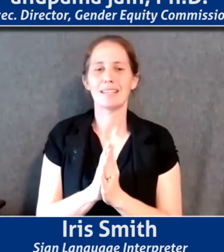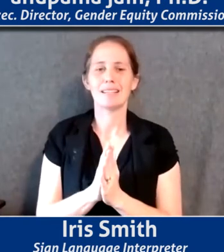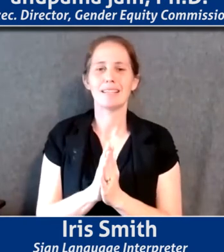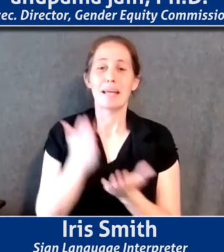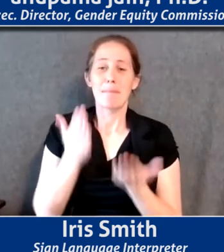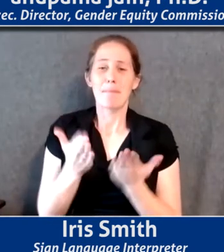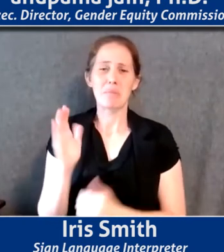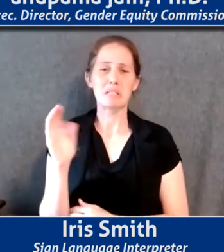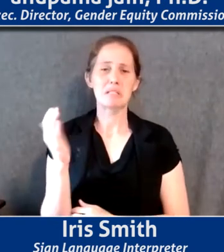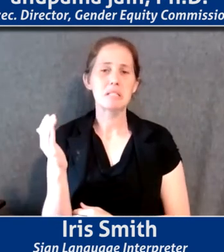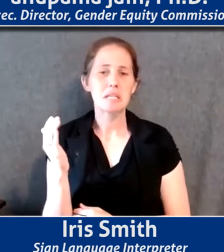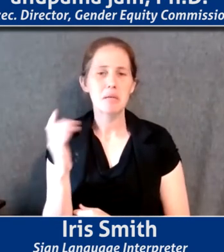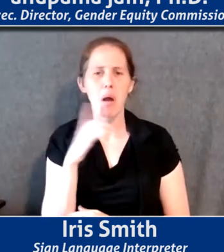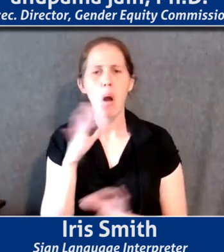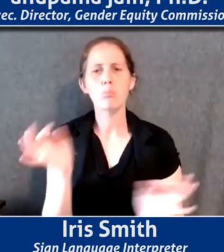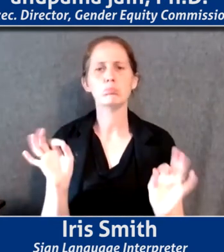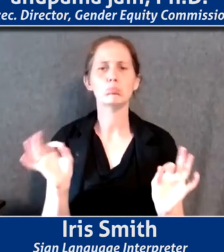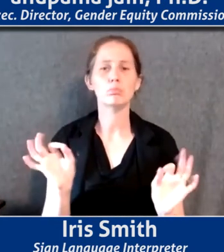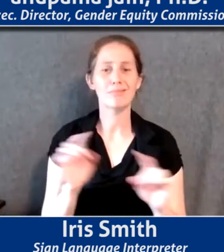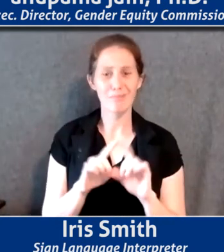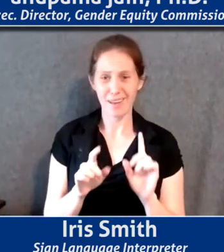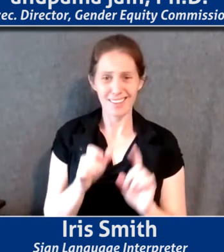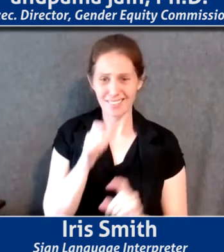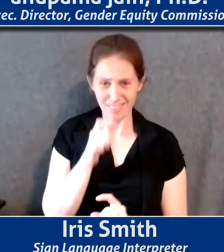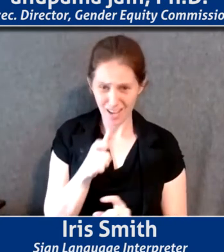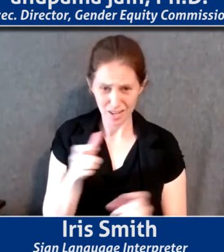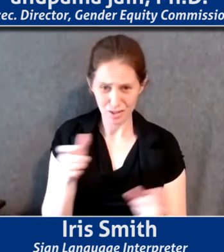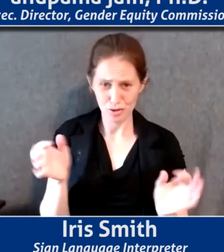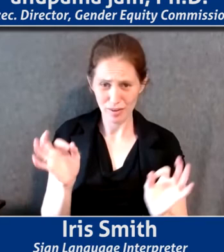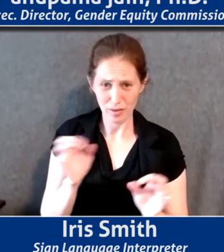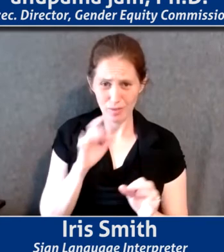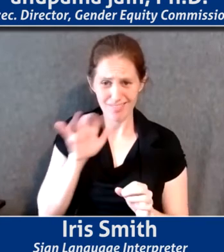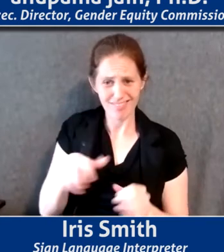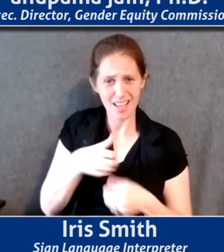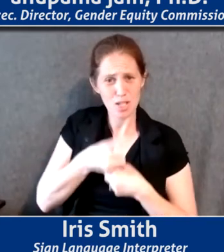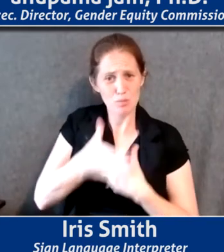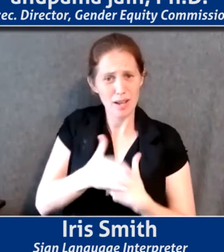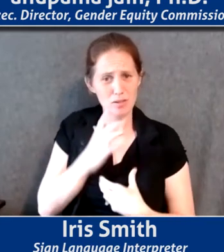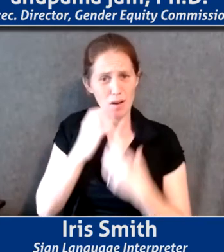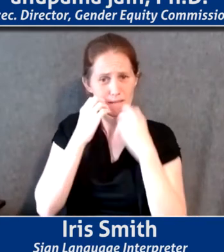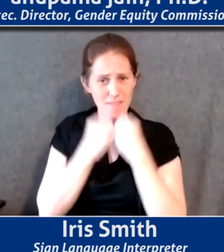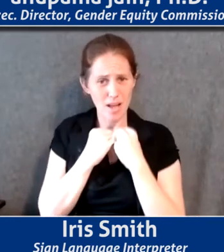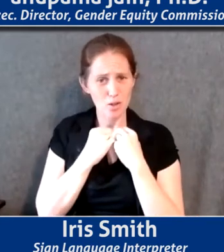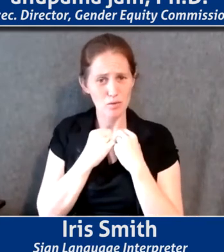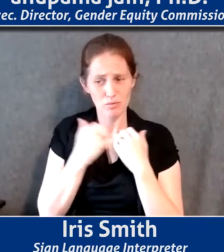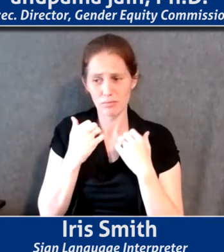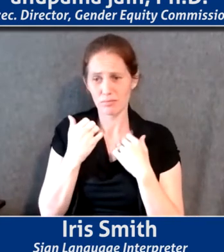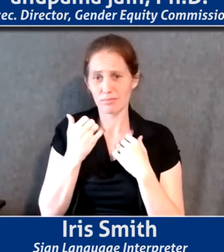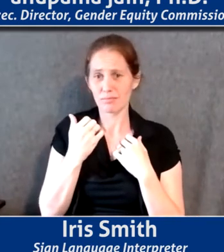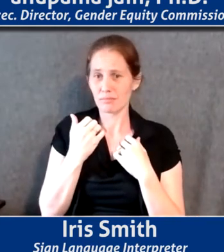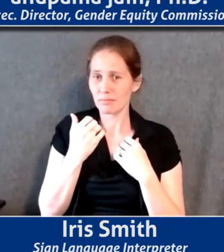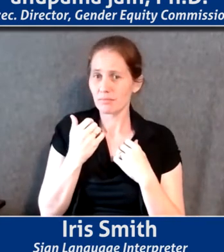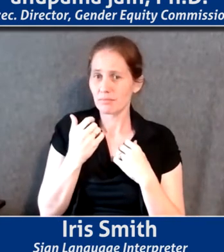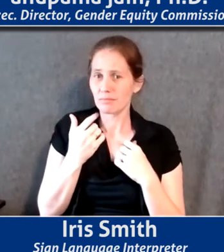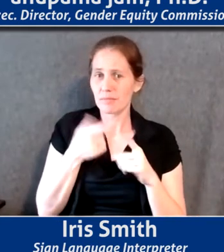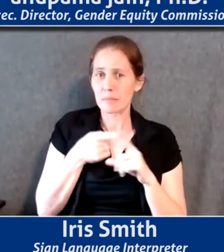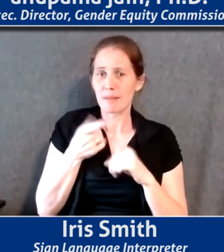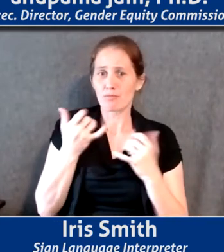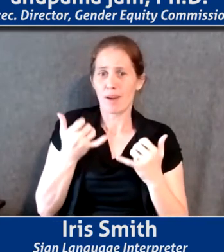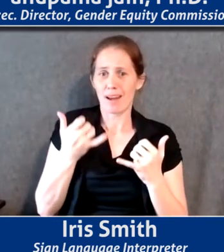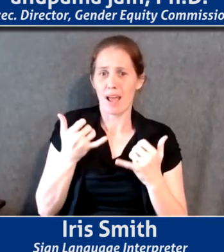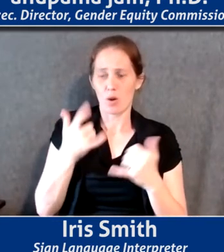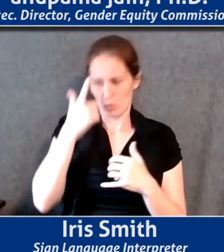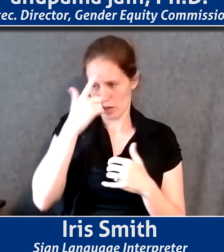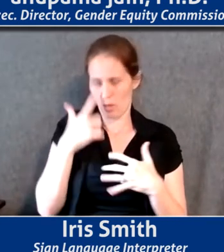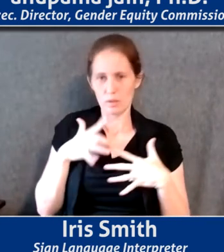seem trivial, but it's a non-trivial expression of our values, especially right now, because we know that there are anxieties